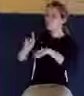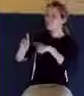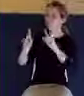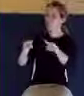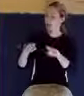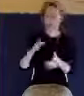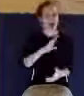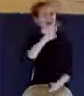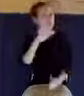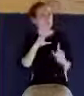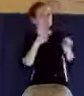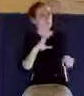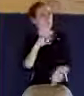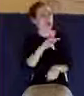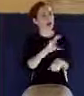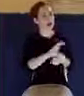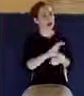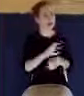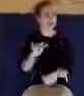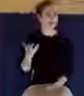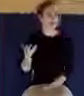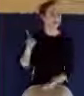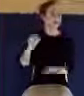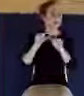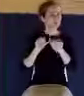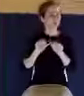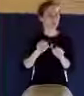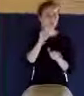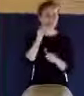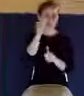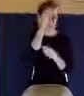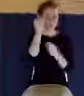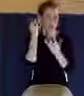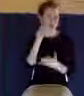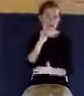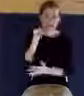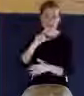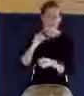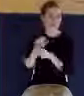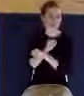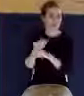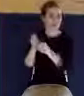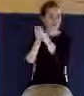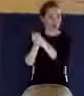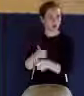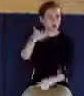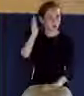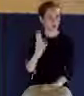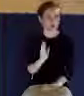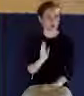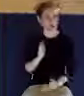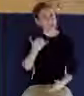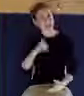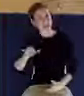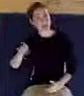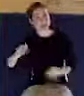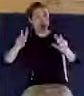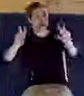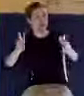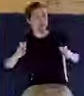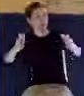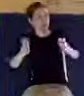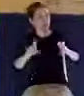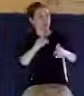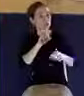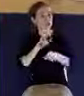They are living in continual disobedience, and yet they have a full assurance. It's